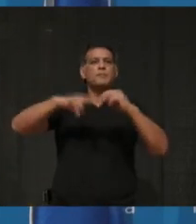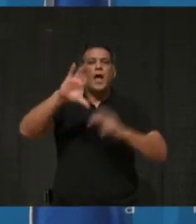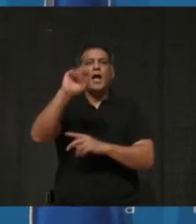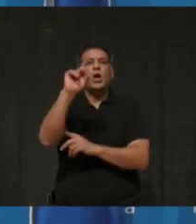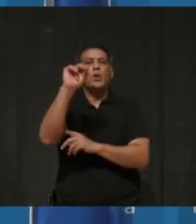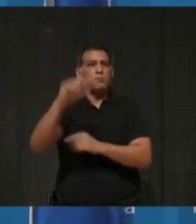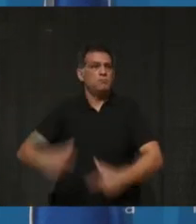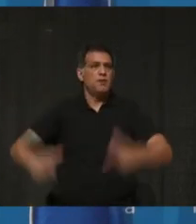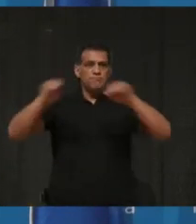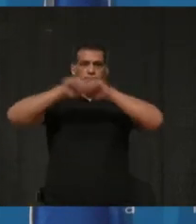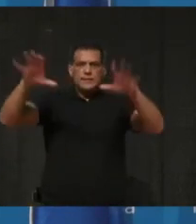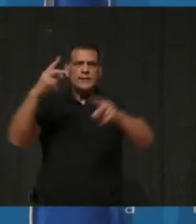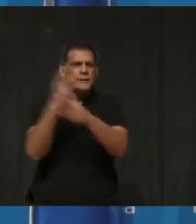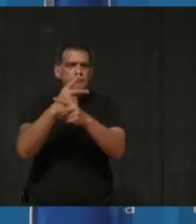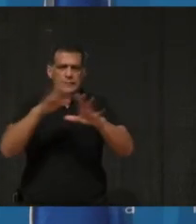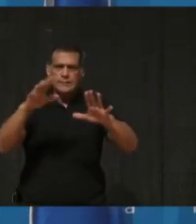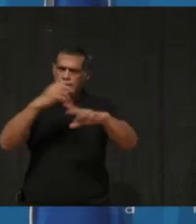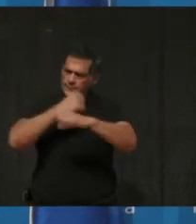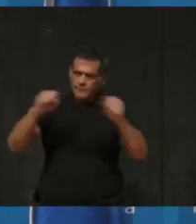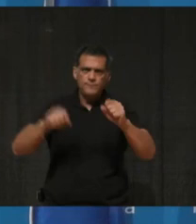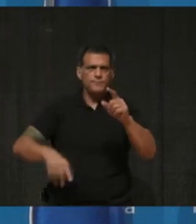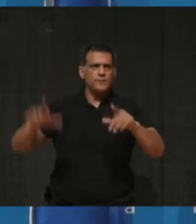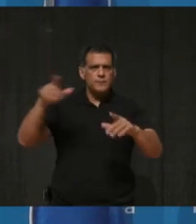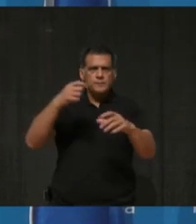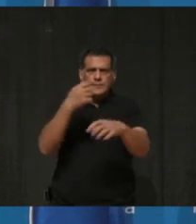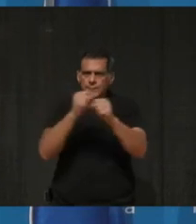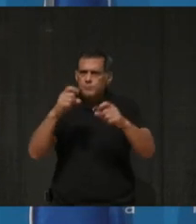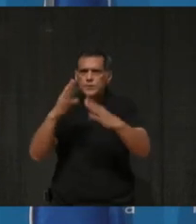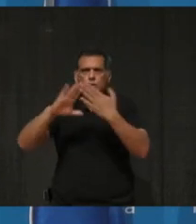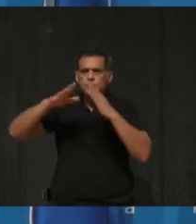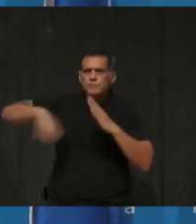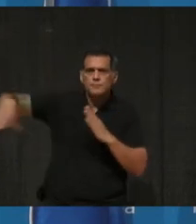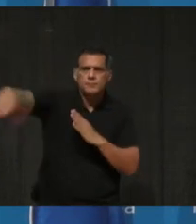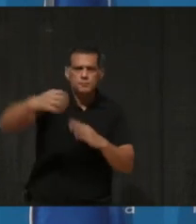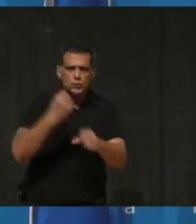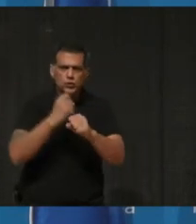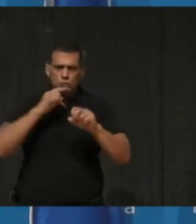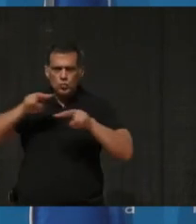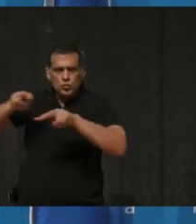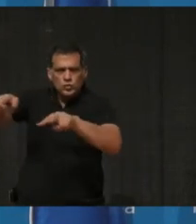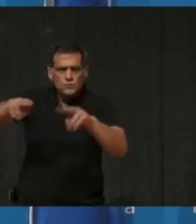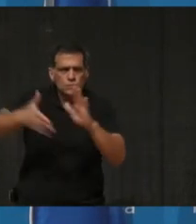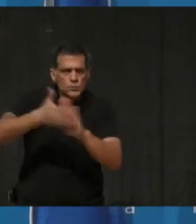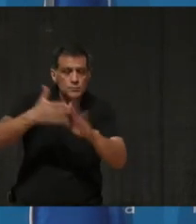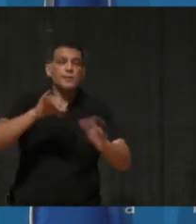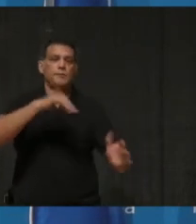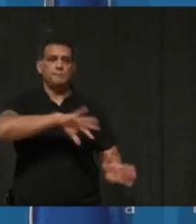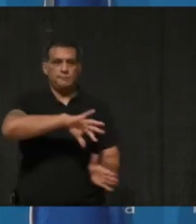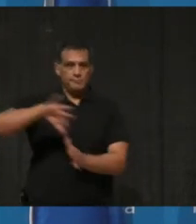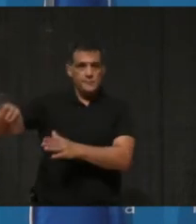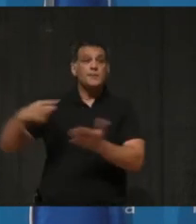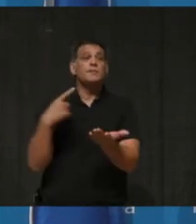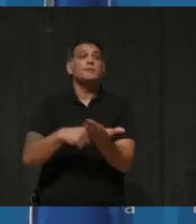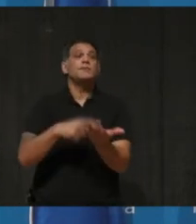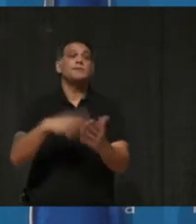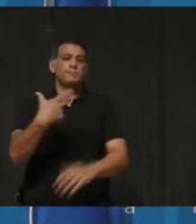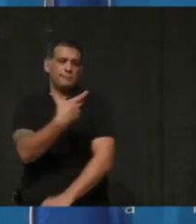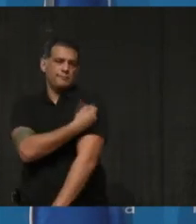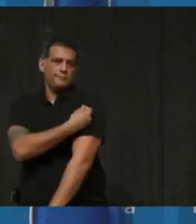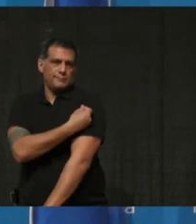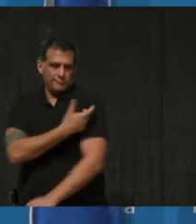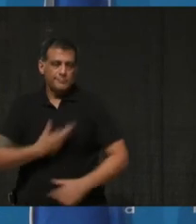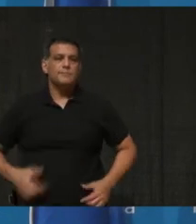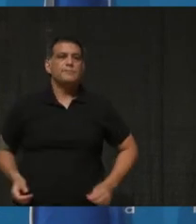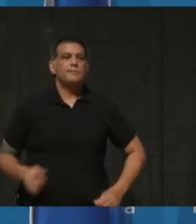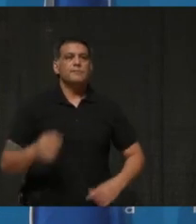the larger community. I want to shift gears now and talk a little bit about the vaccine rollout. I was on a call